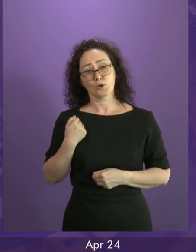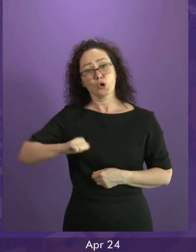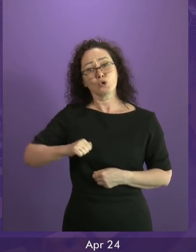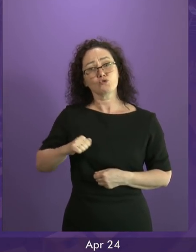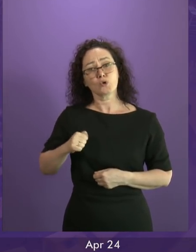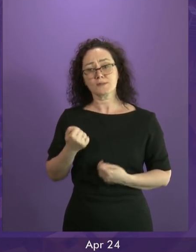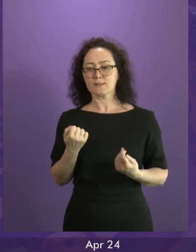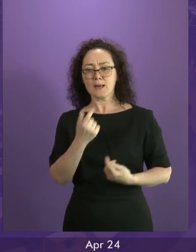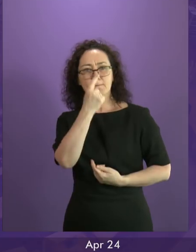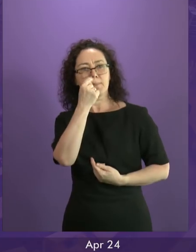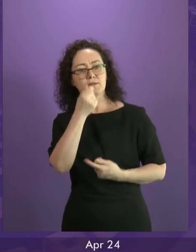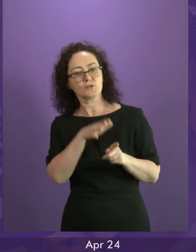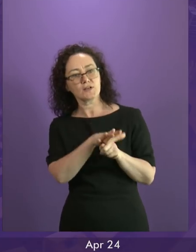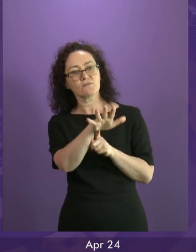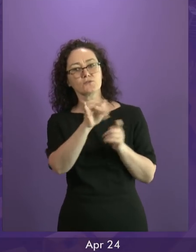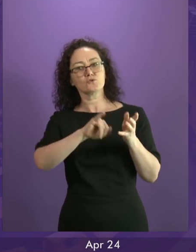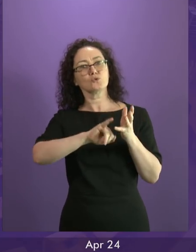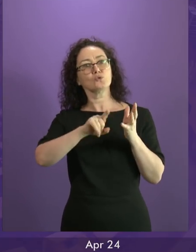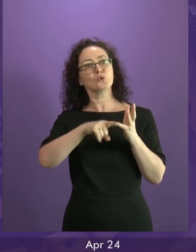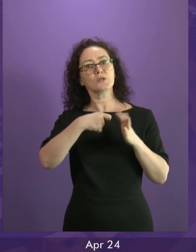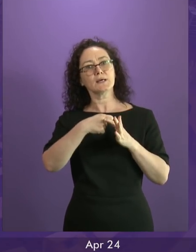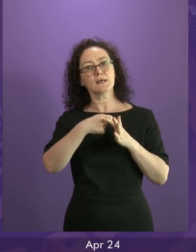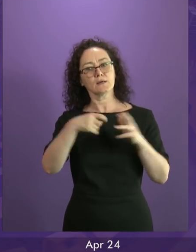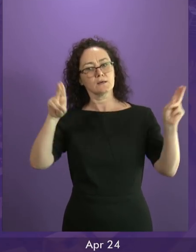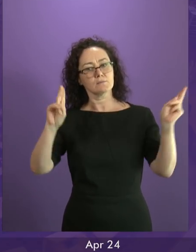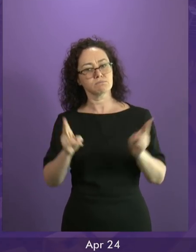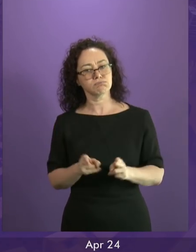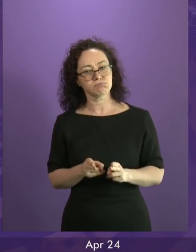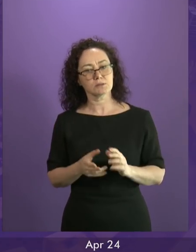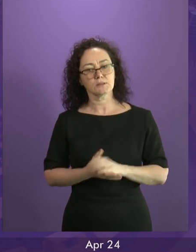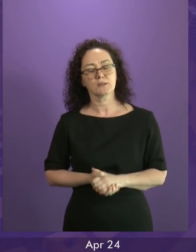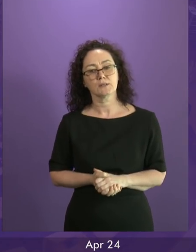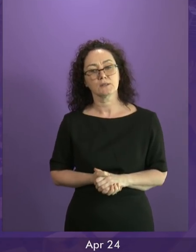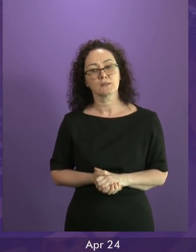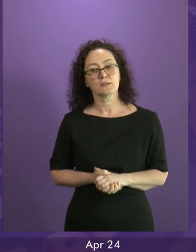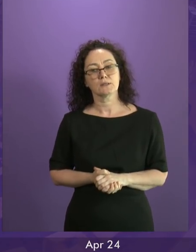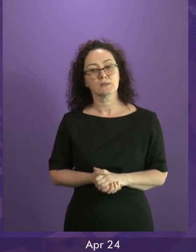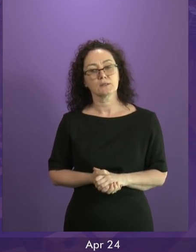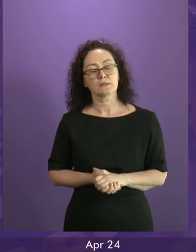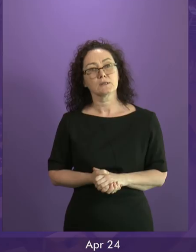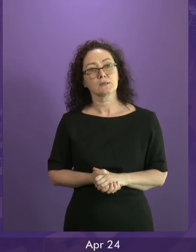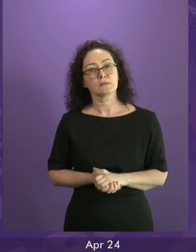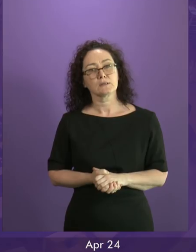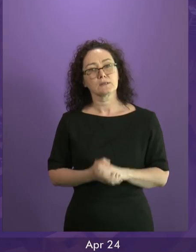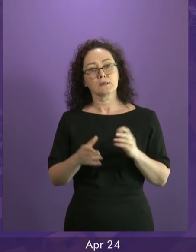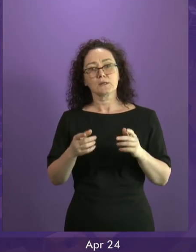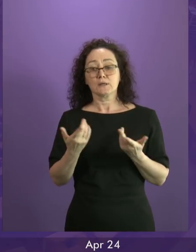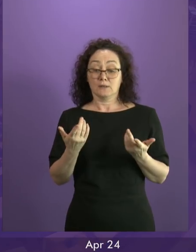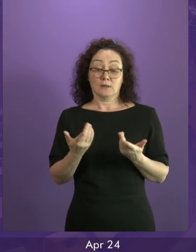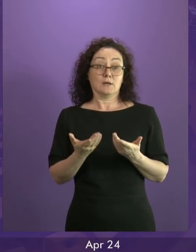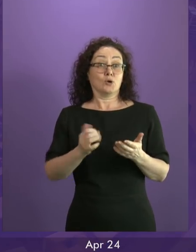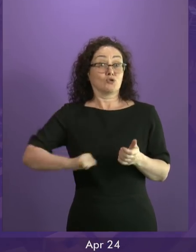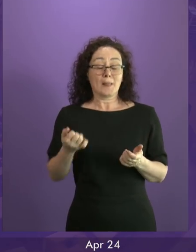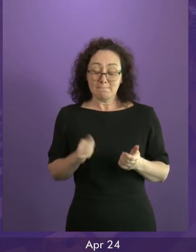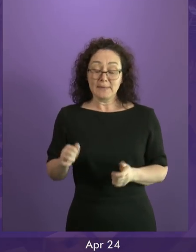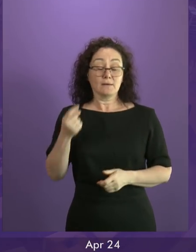in sharp contrast to that, the power independent nations have as members of the EU. While Scotland's interests have been ignored